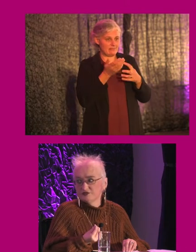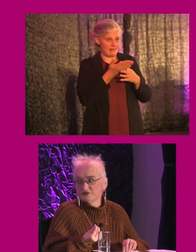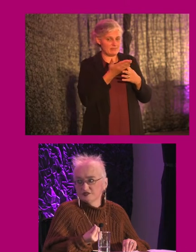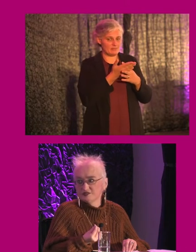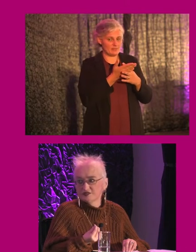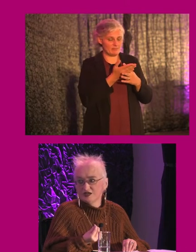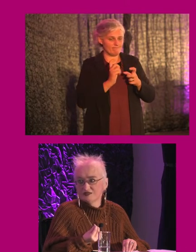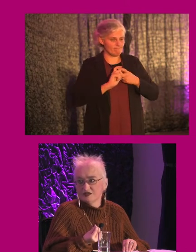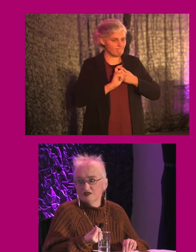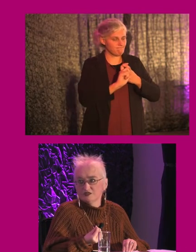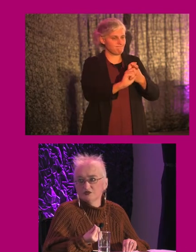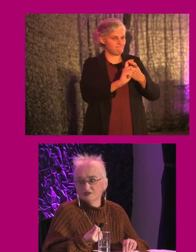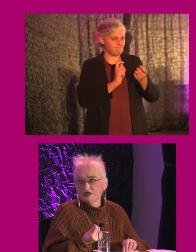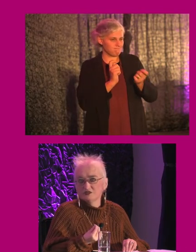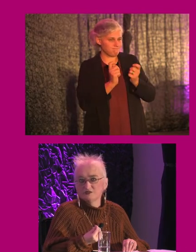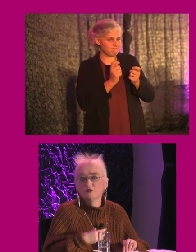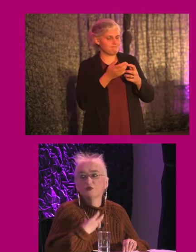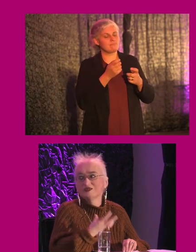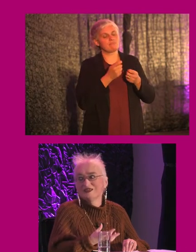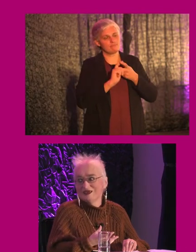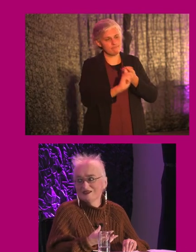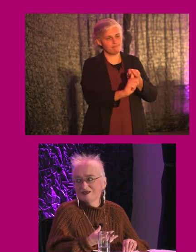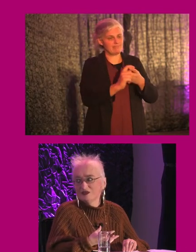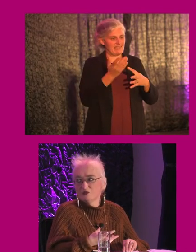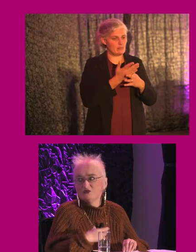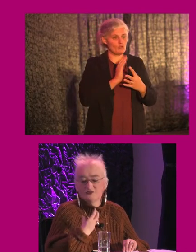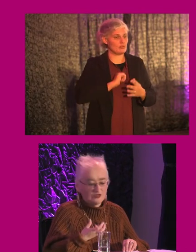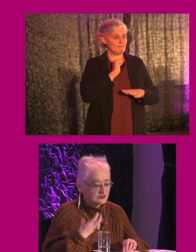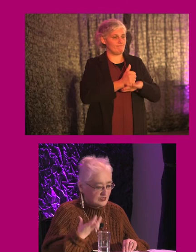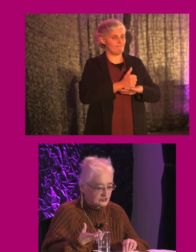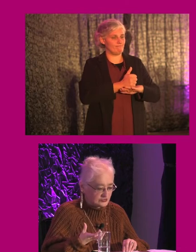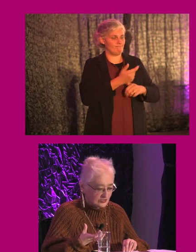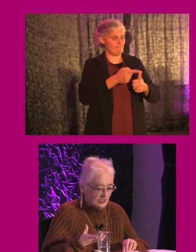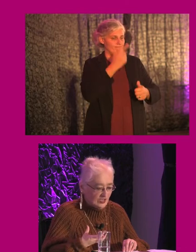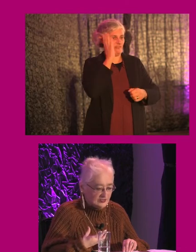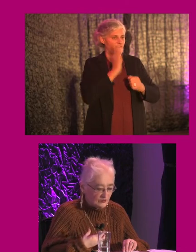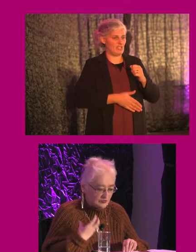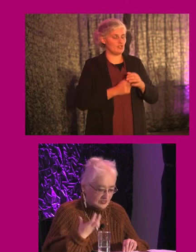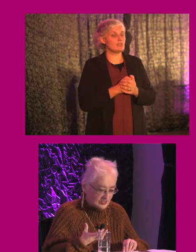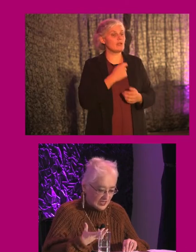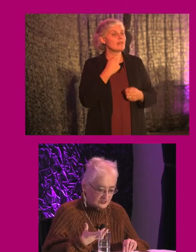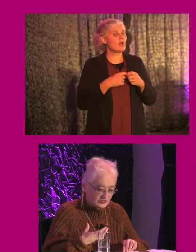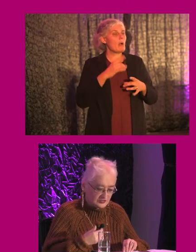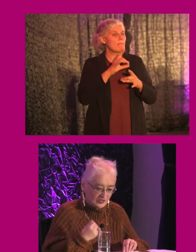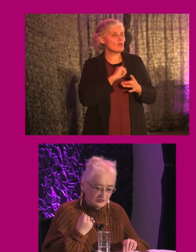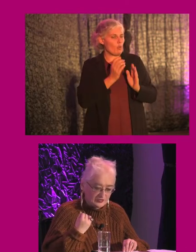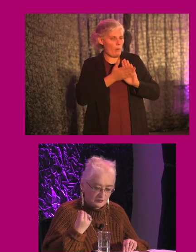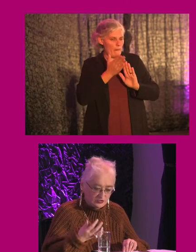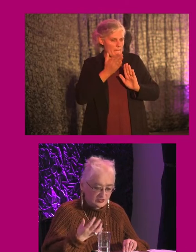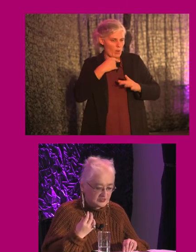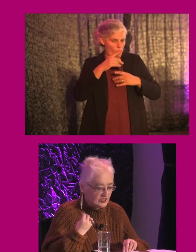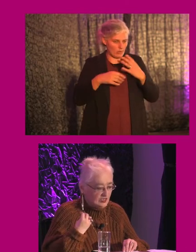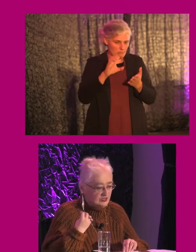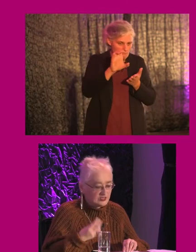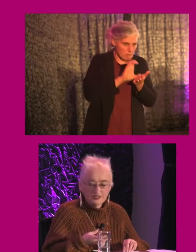universal design. So it's not just about putting it in. We've got to make sure that we build in actions, whether it's